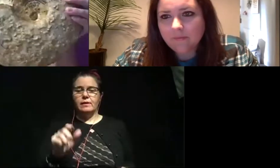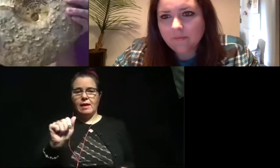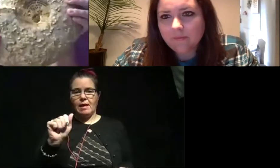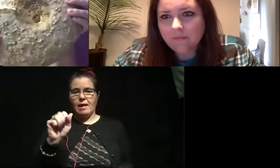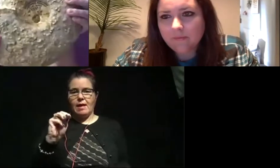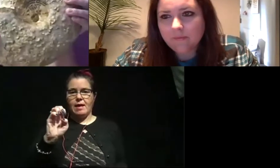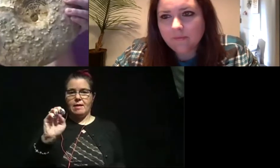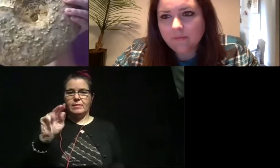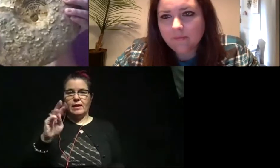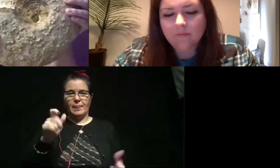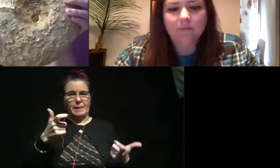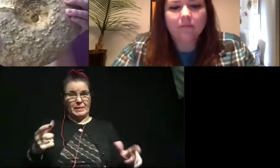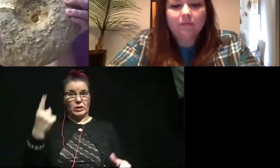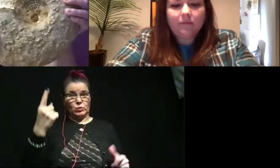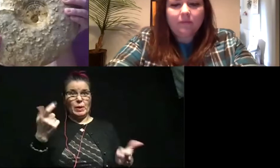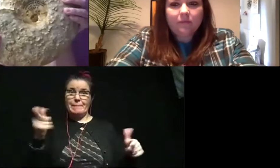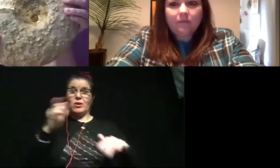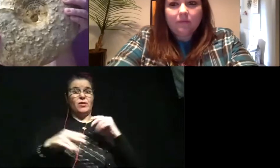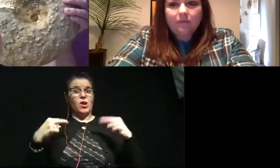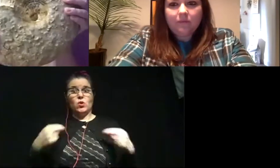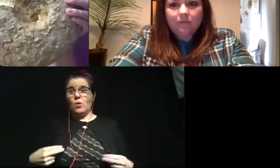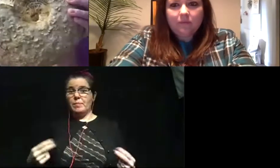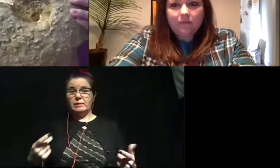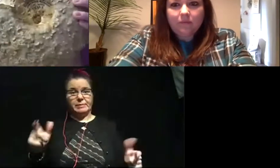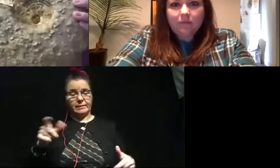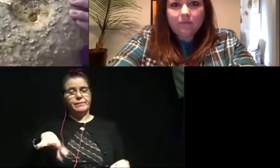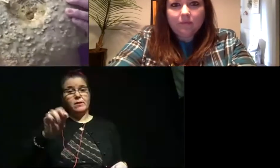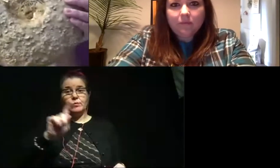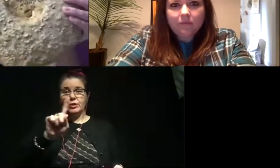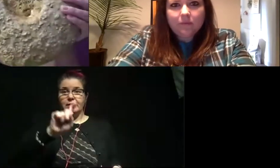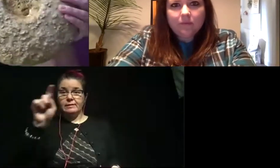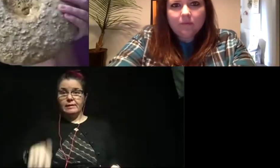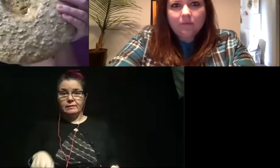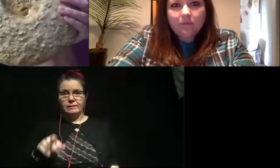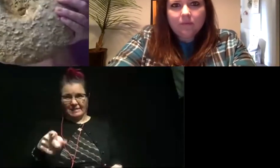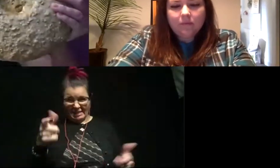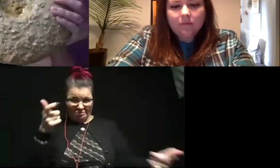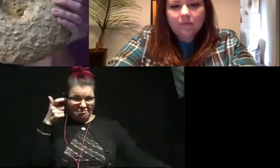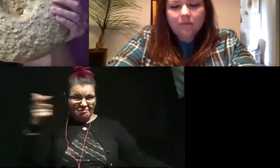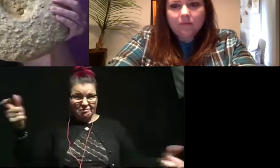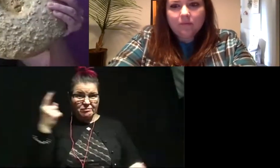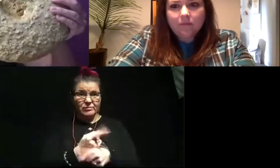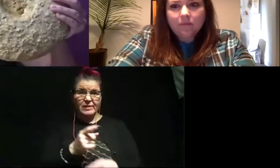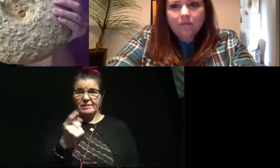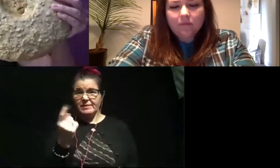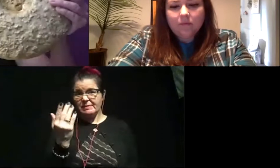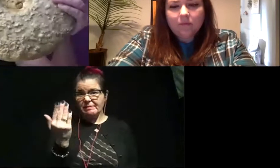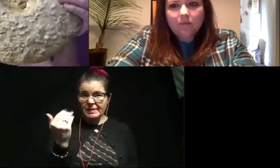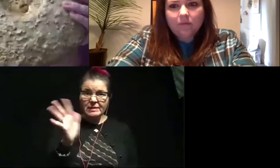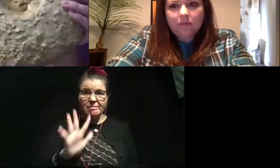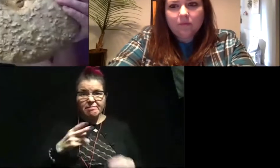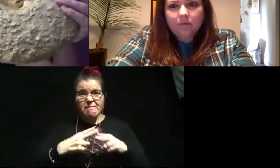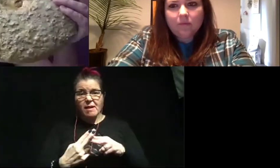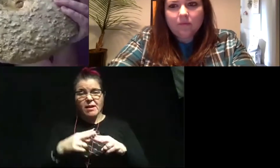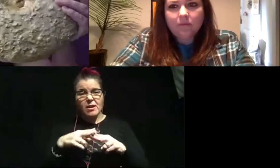The biggest ammonites are actually larger than humans. You can find them in Texas. But this is massive, right? It weighs about 15 or so pounds.